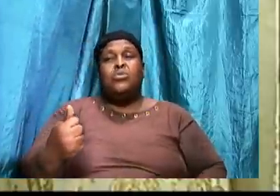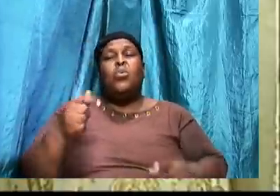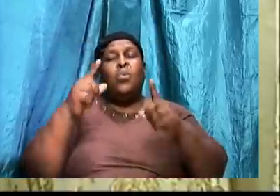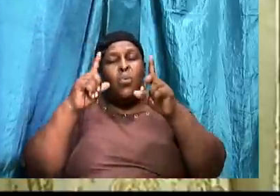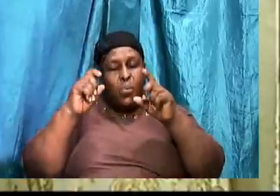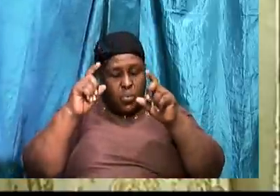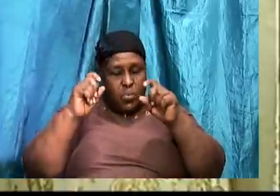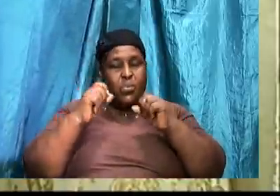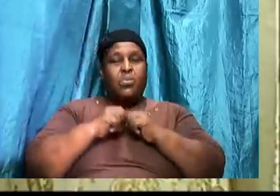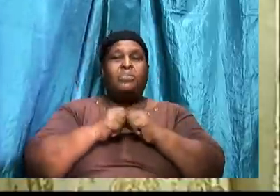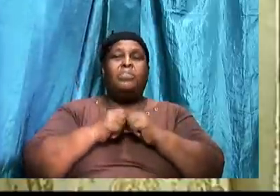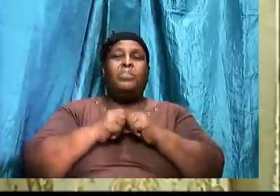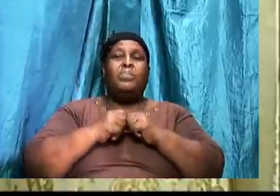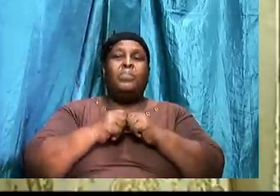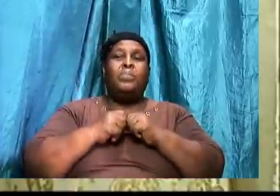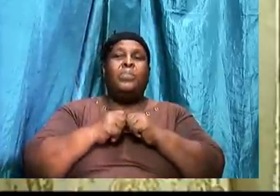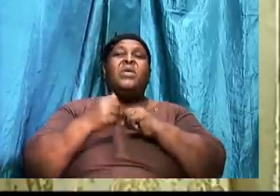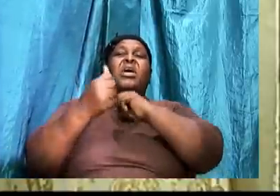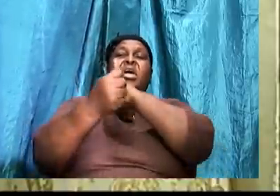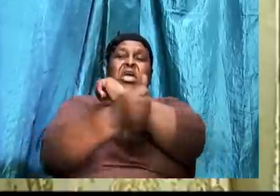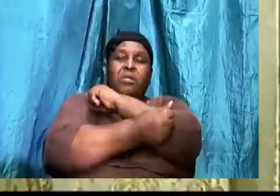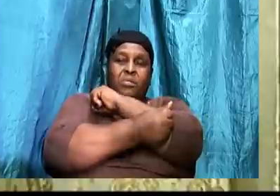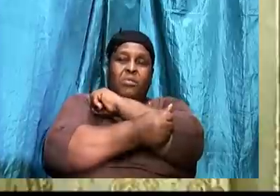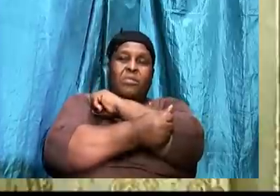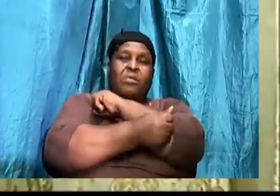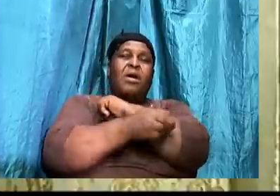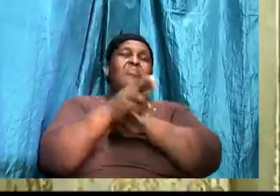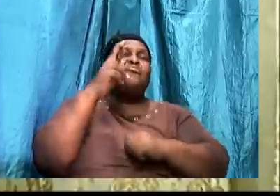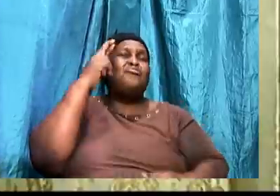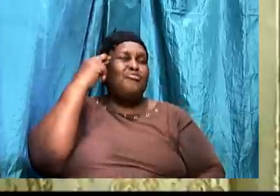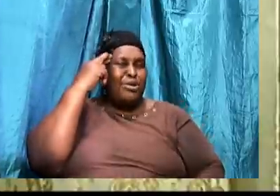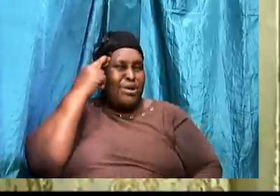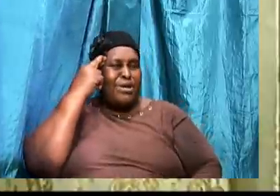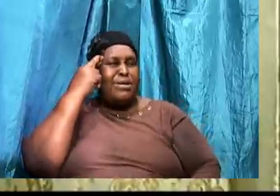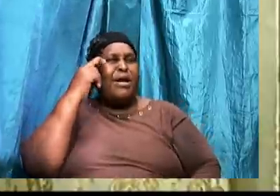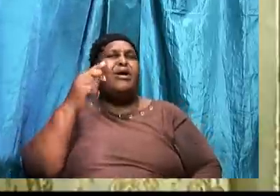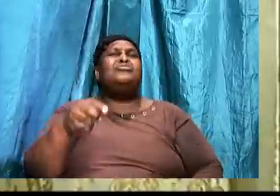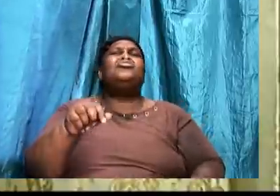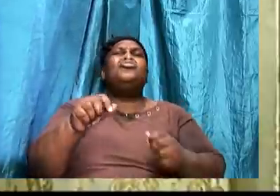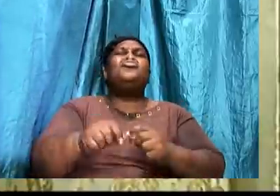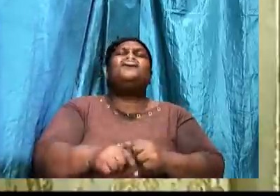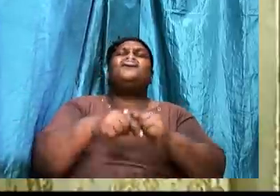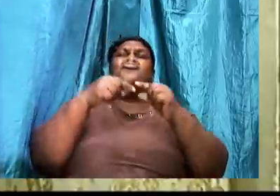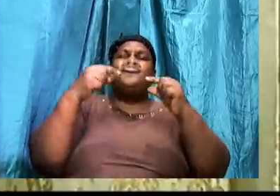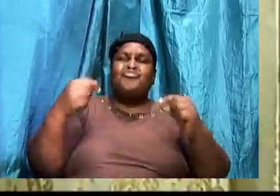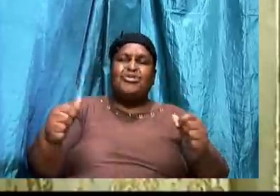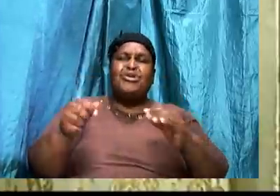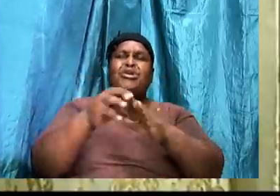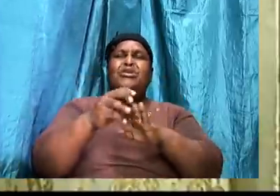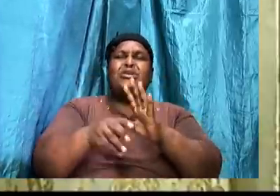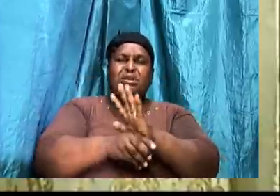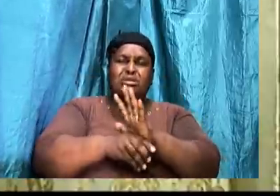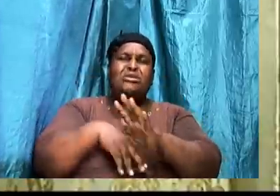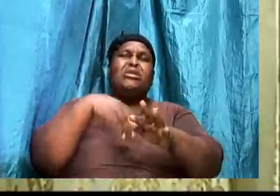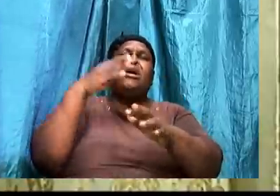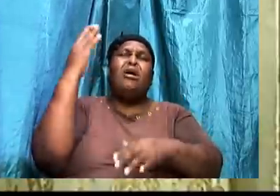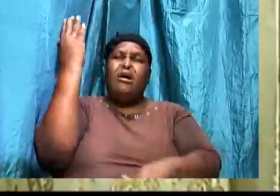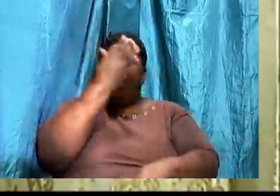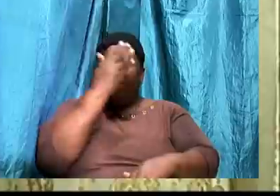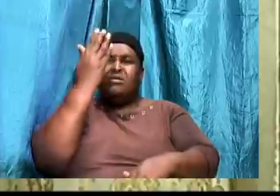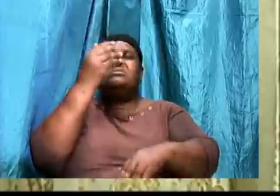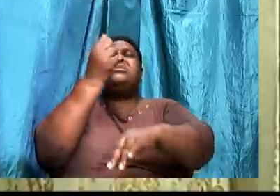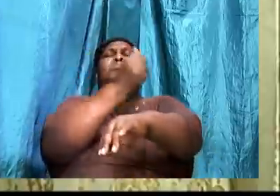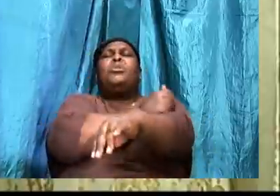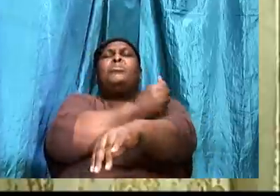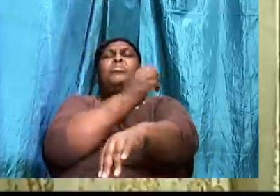Abraham recognized greatness. Abraham recognized awesomeness and power. And Abraham gave